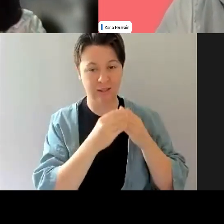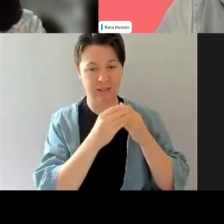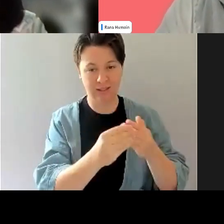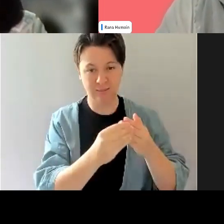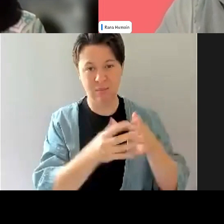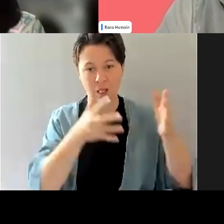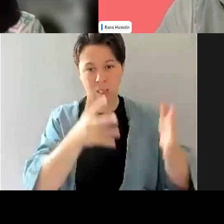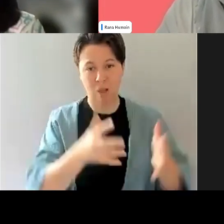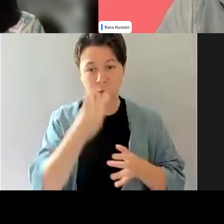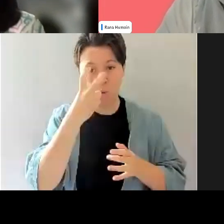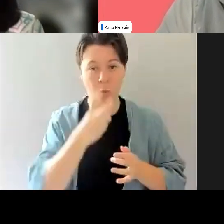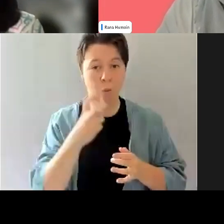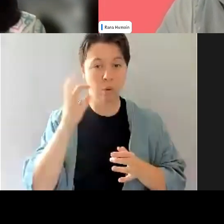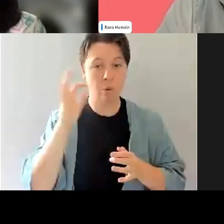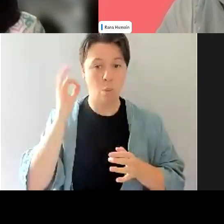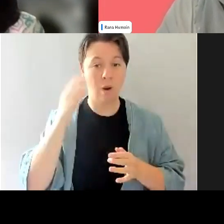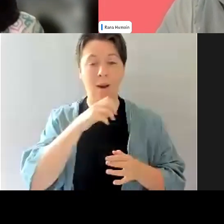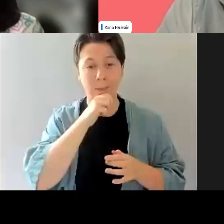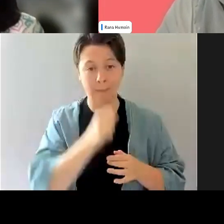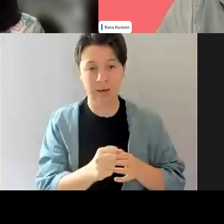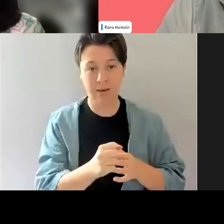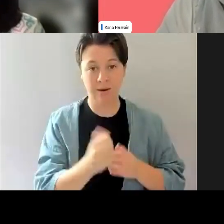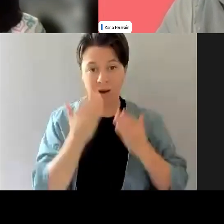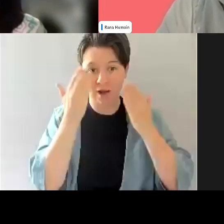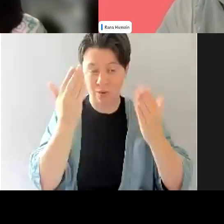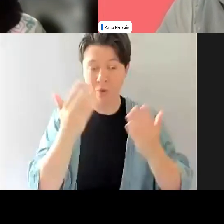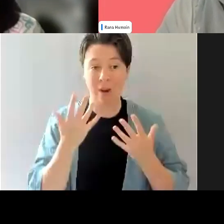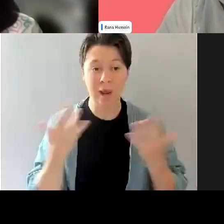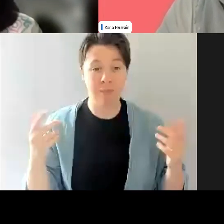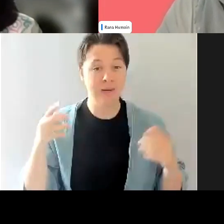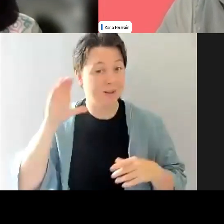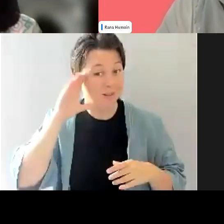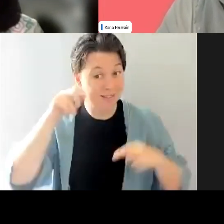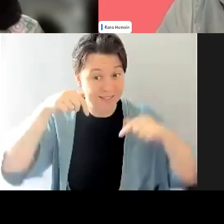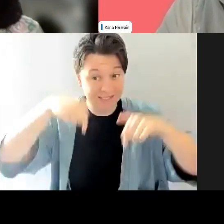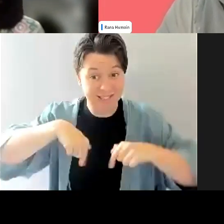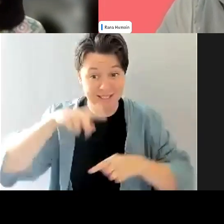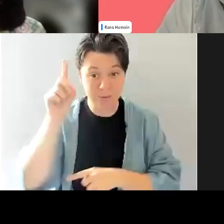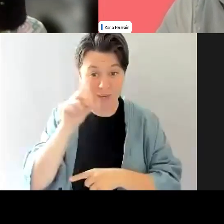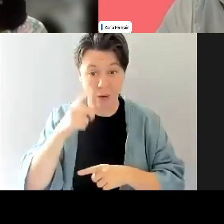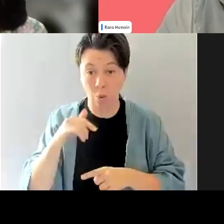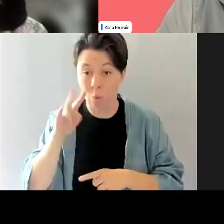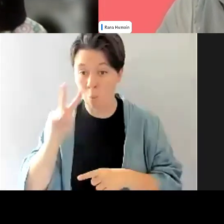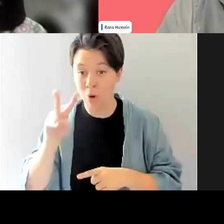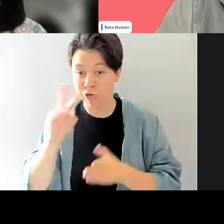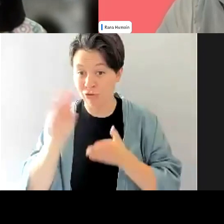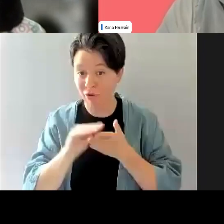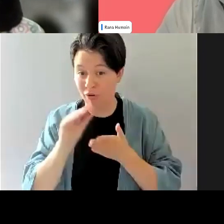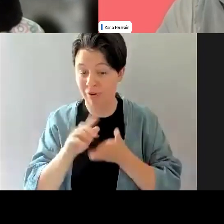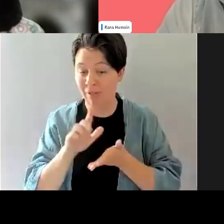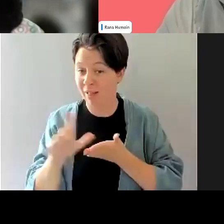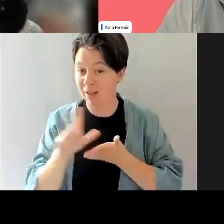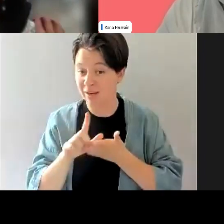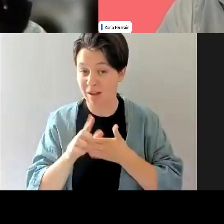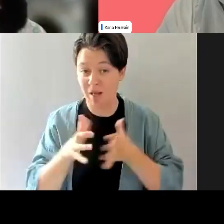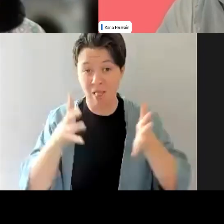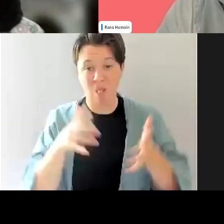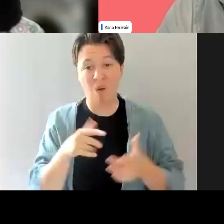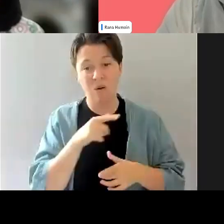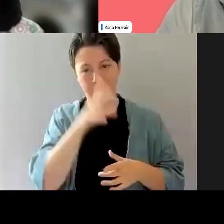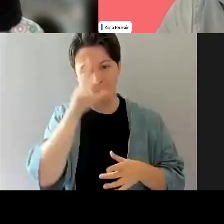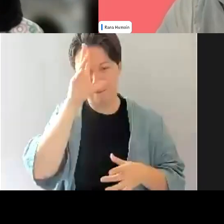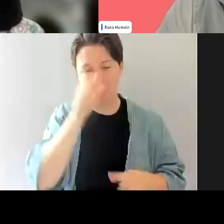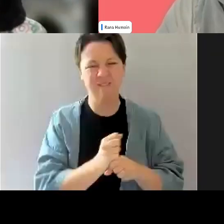lot of them, I don't know how many of them are listening in today and whether they will listen to the recording. Um, a lot of them believe that just having